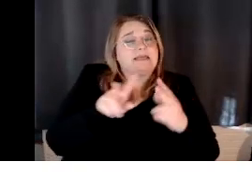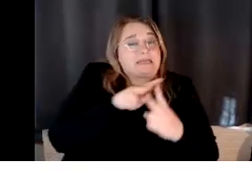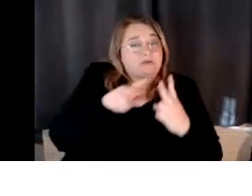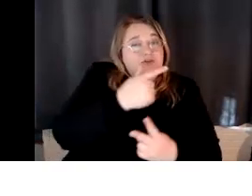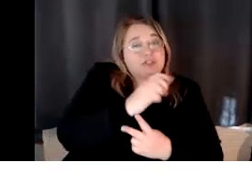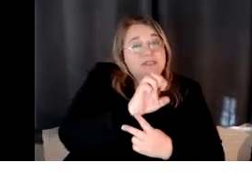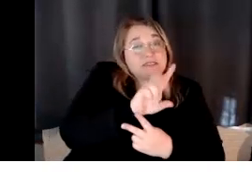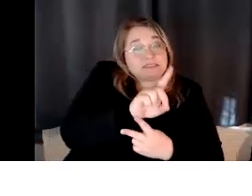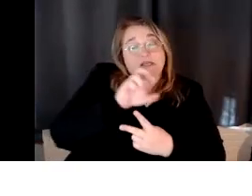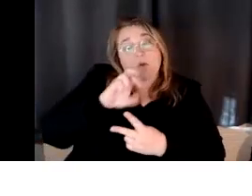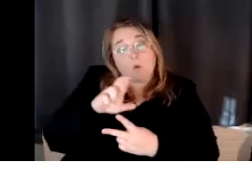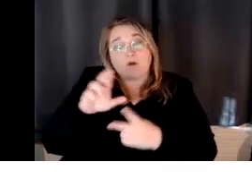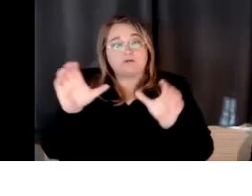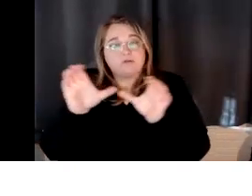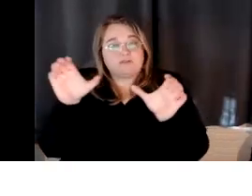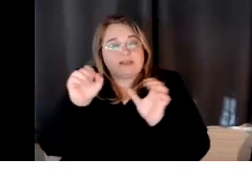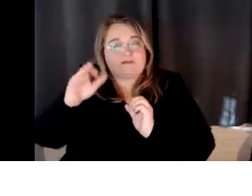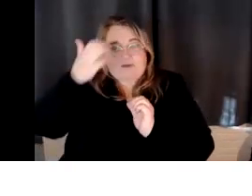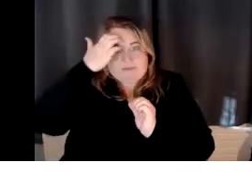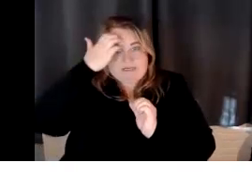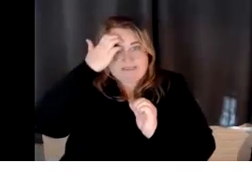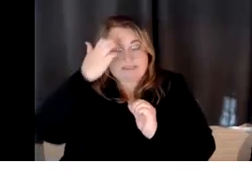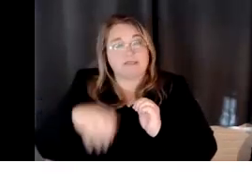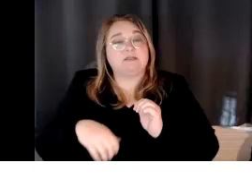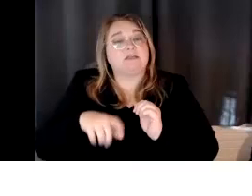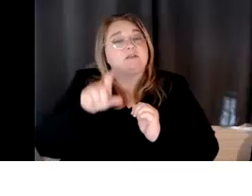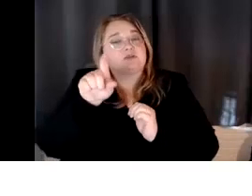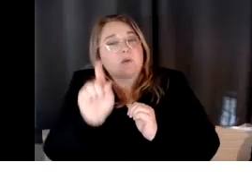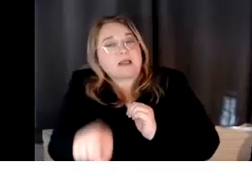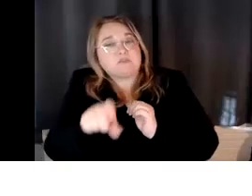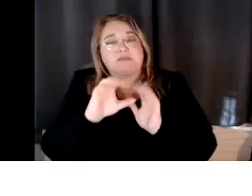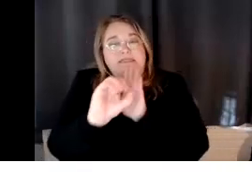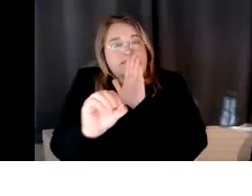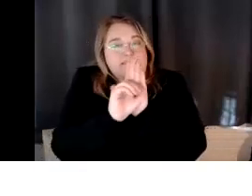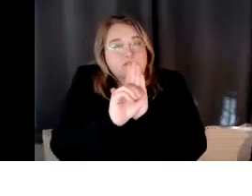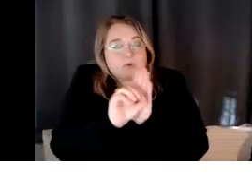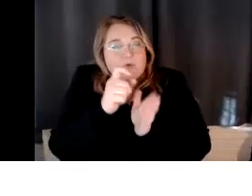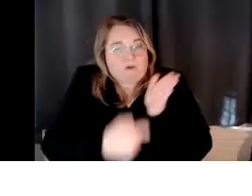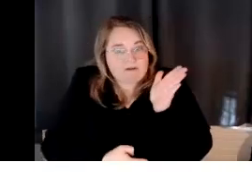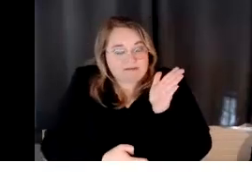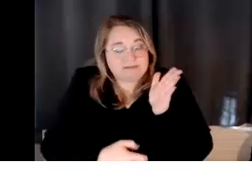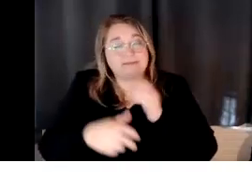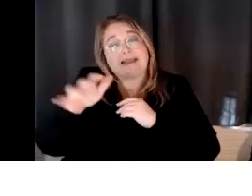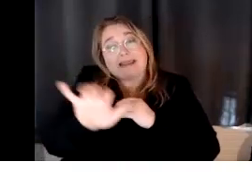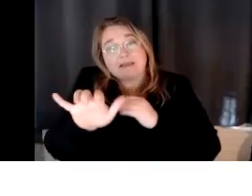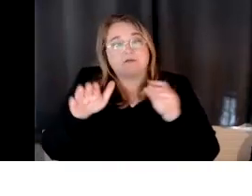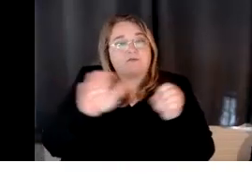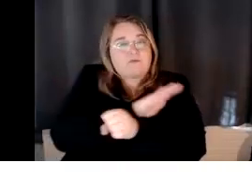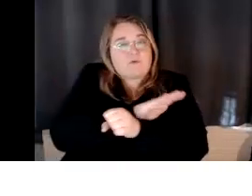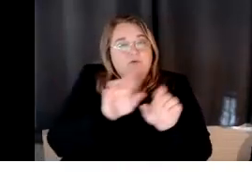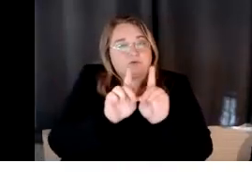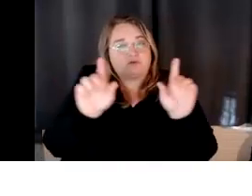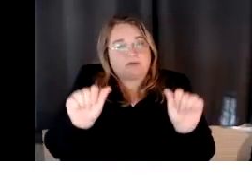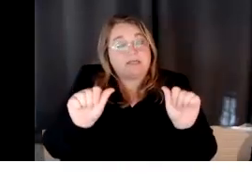competency. Okay. So they have to be zero cost and they have to be a full degree, but it could be